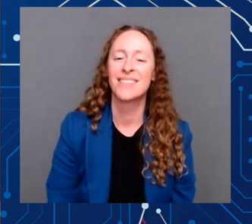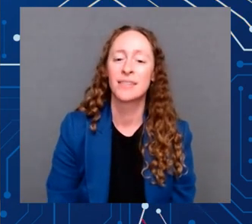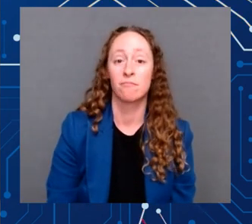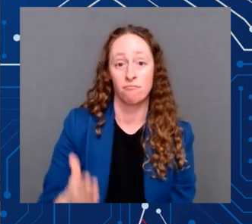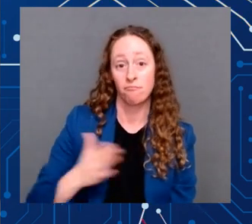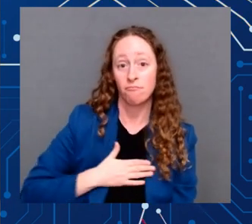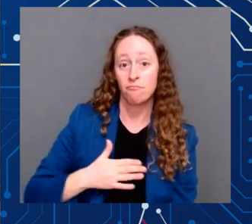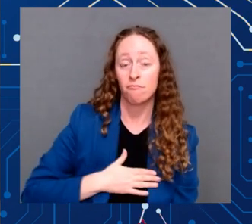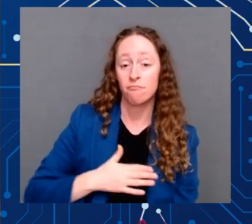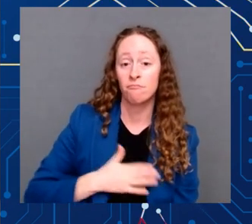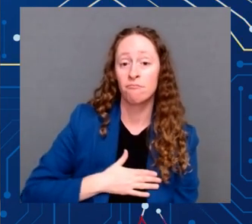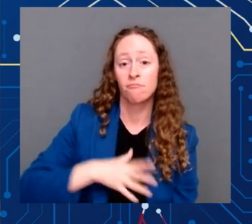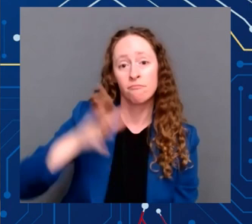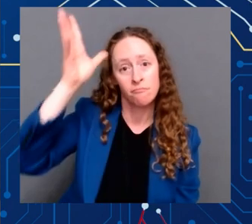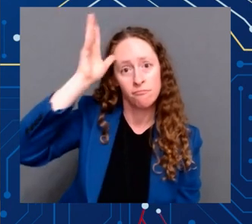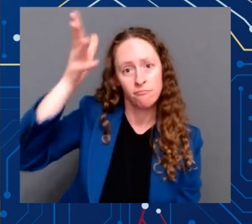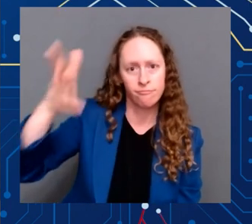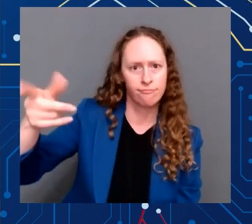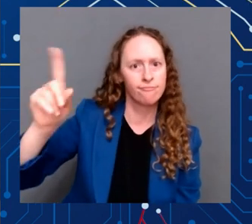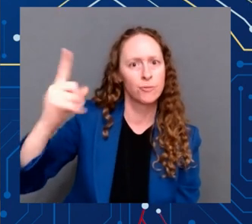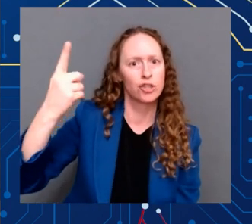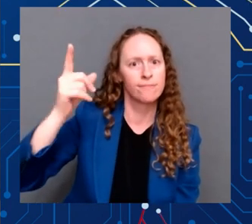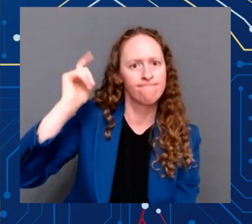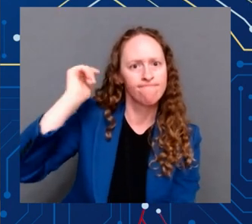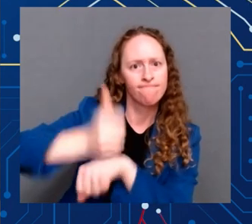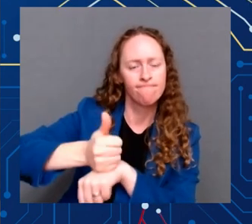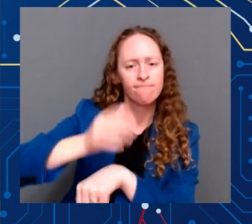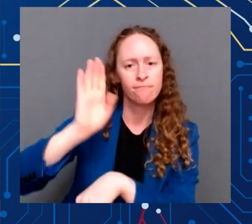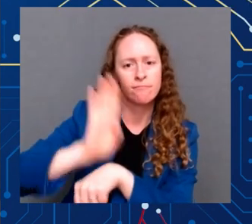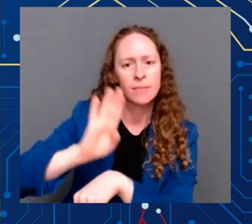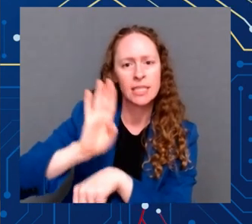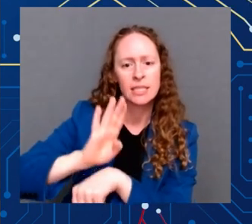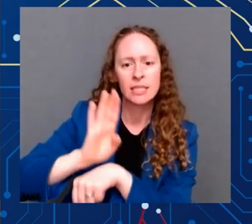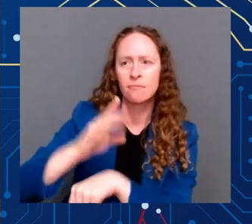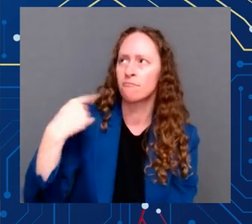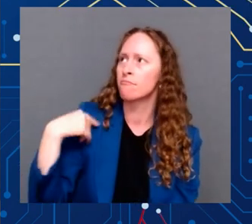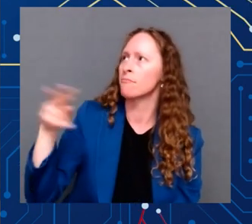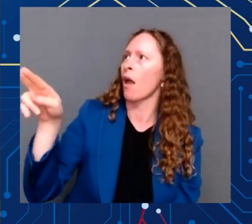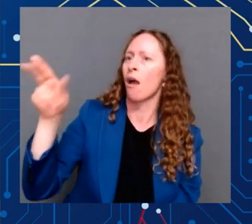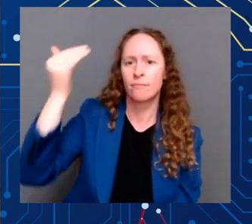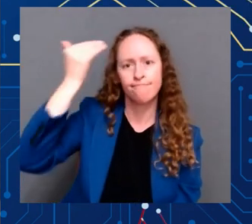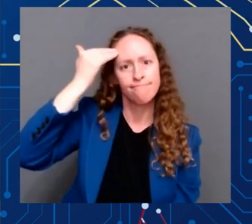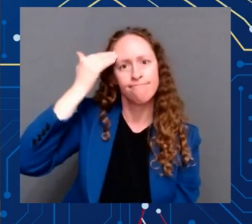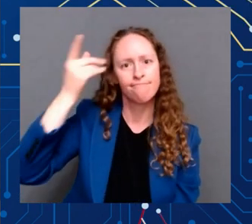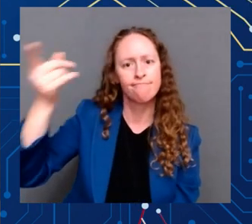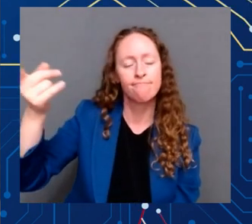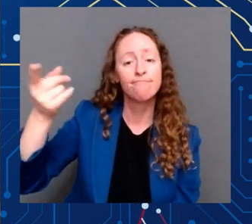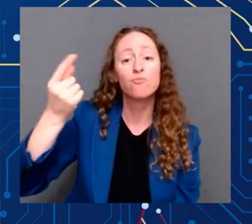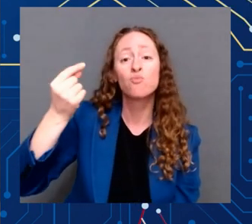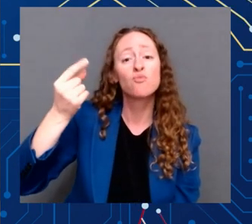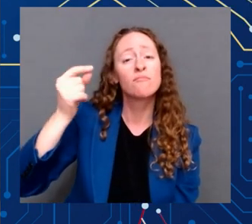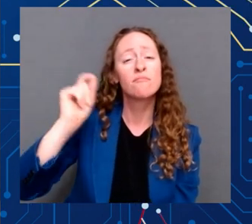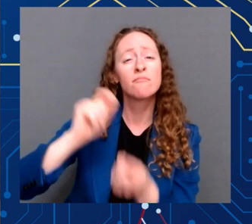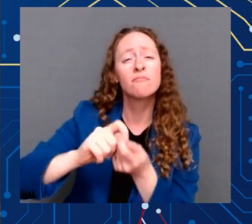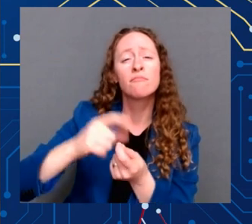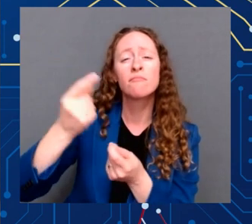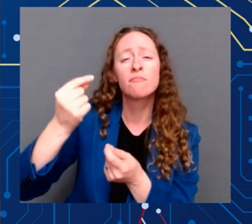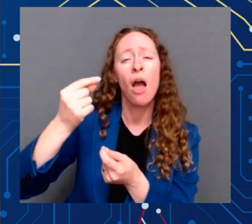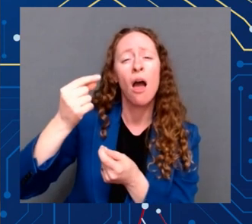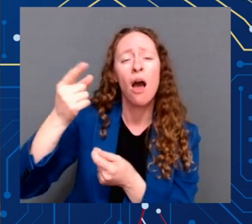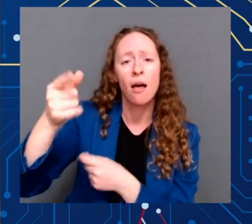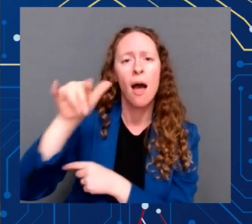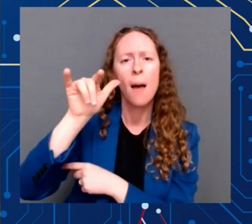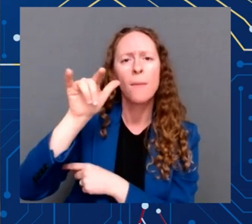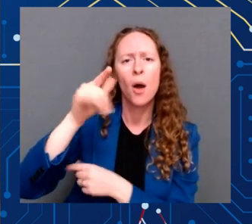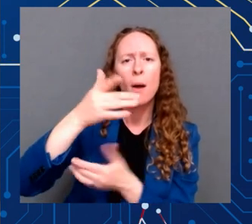a freight logistics company for over 20 years, shuttling airplane parts between Dulles and National Airport. Funny story,